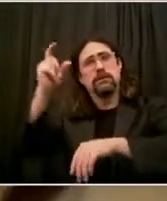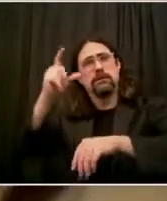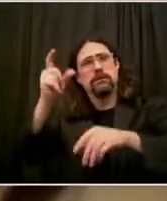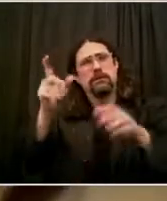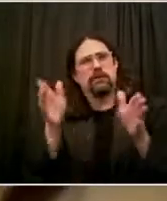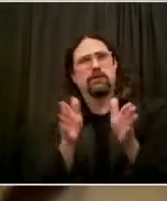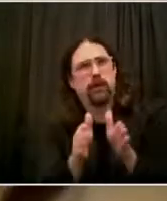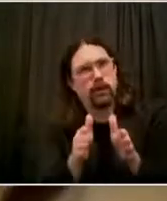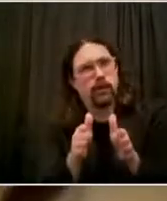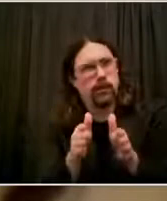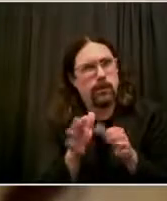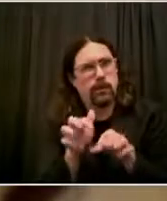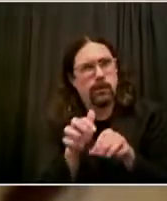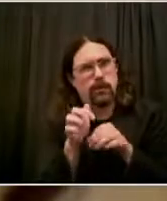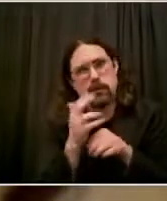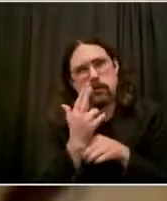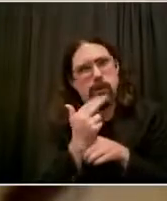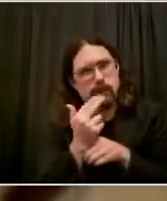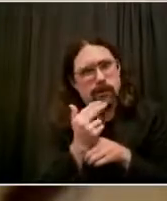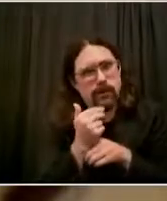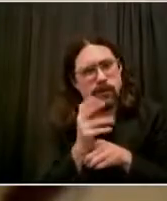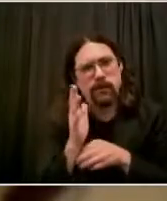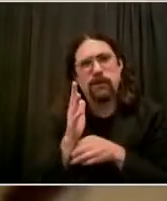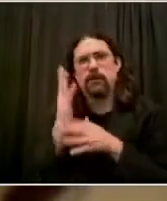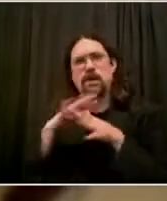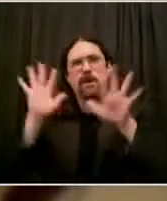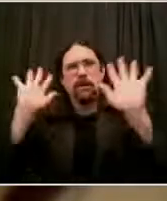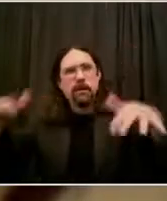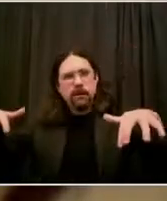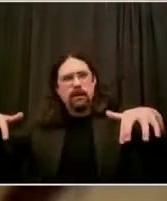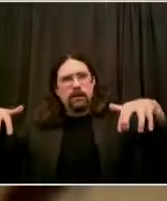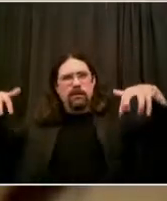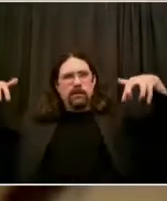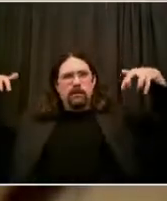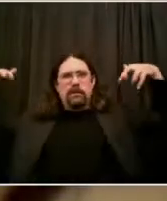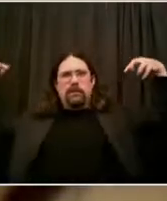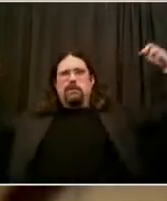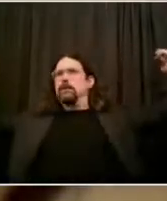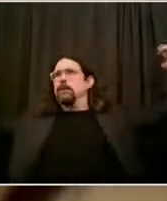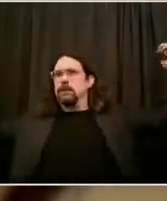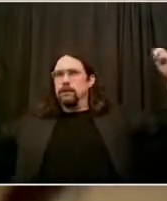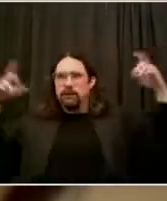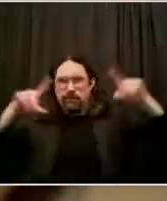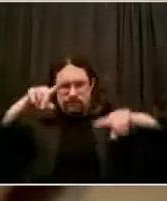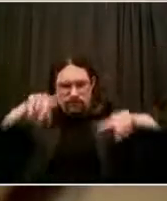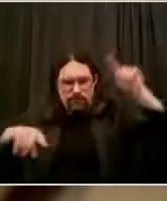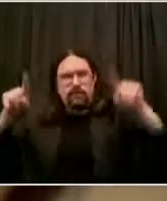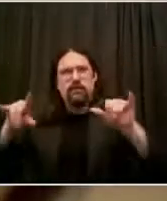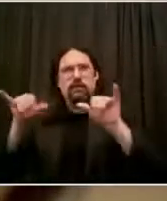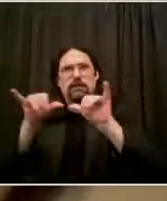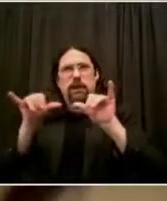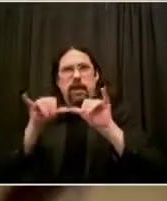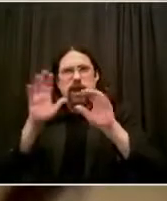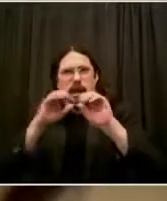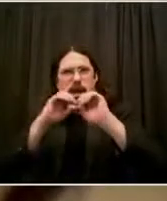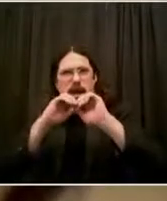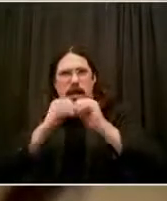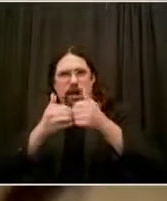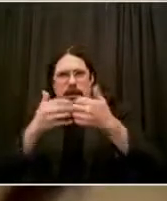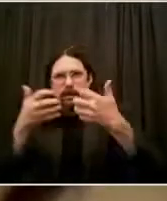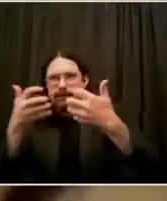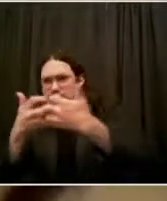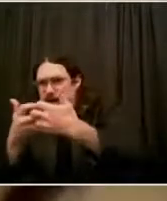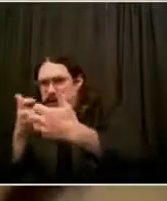want to open up their buildings for storefront churches, smaller